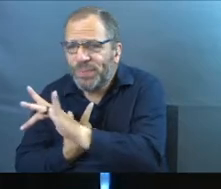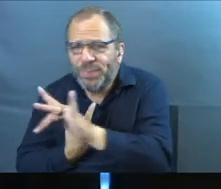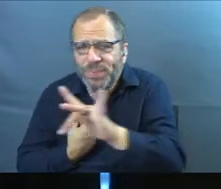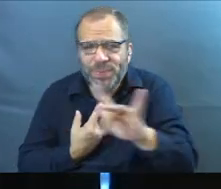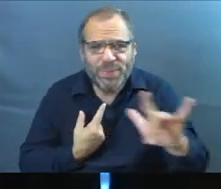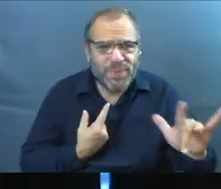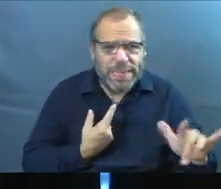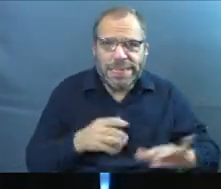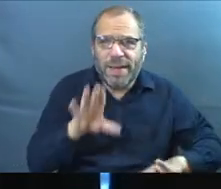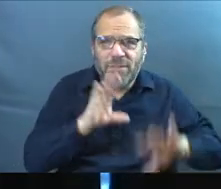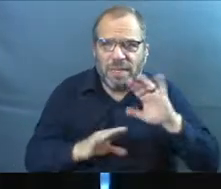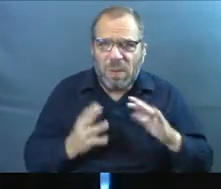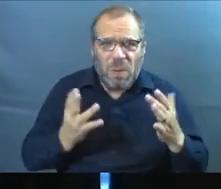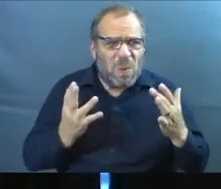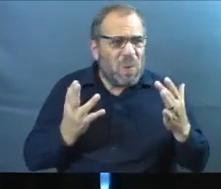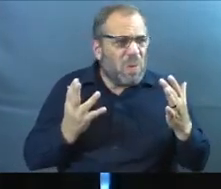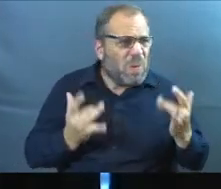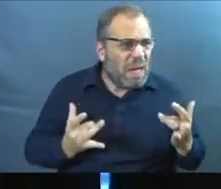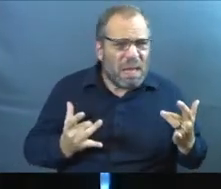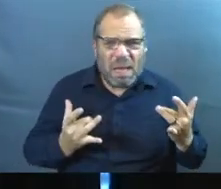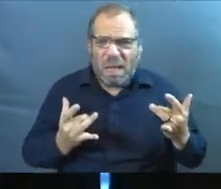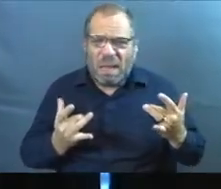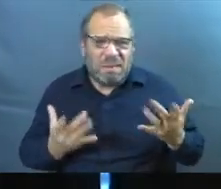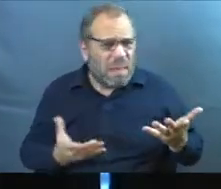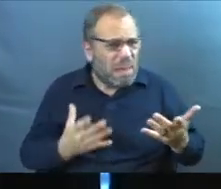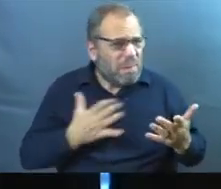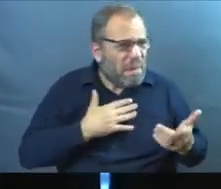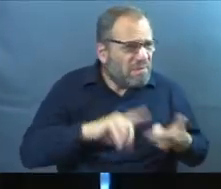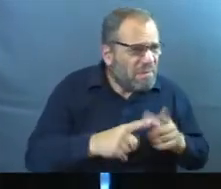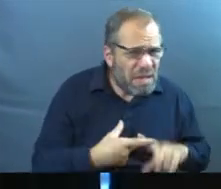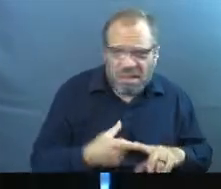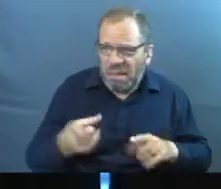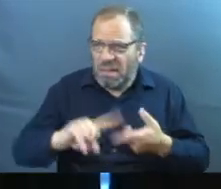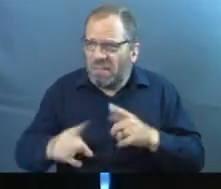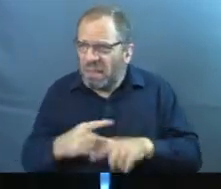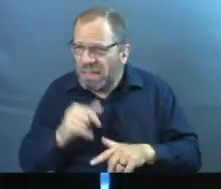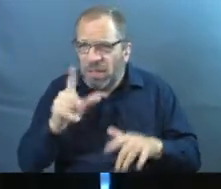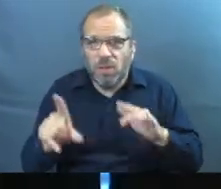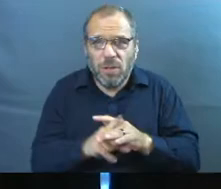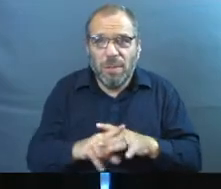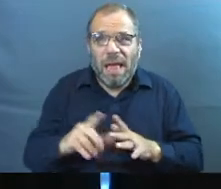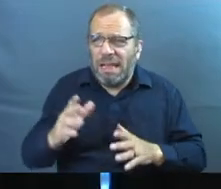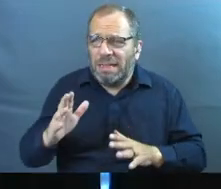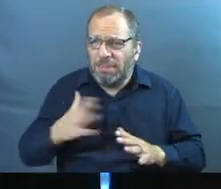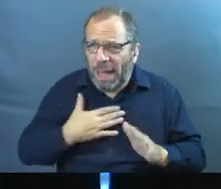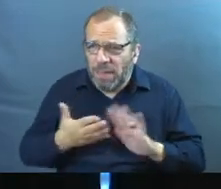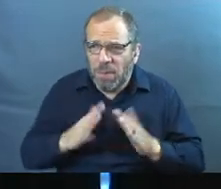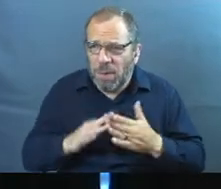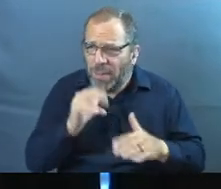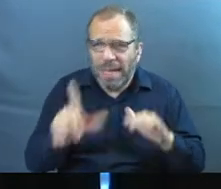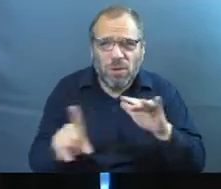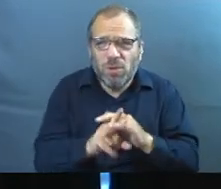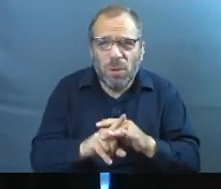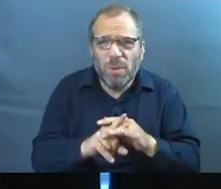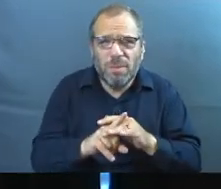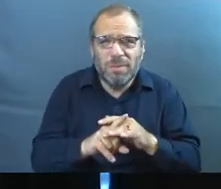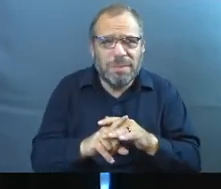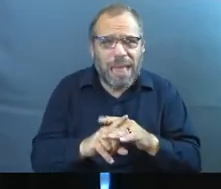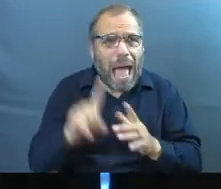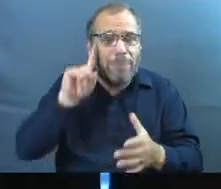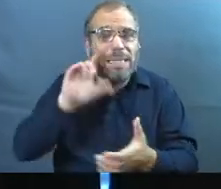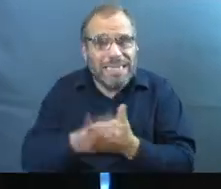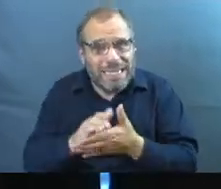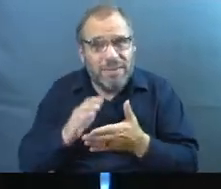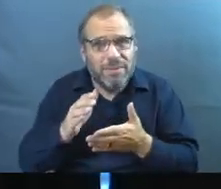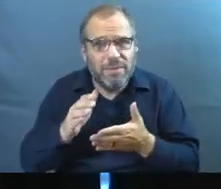you've been left frustrated, like, why would, why do they, they're supposed to be my friend. Why don't they ever show up? That's my community, but they're not showing up how I think community is supposed